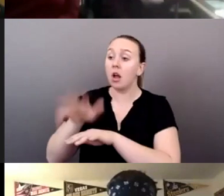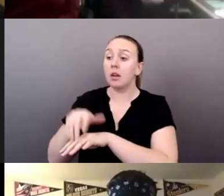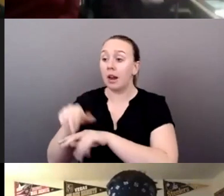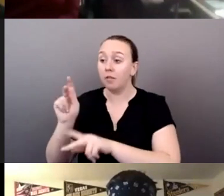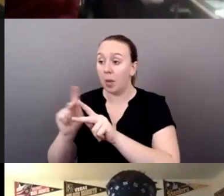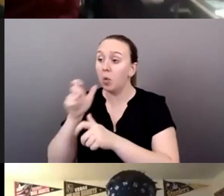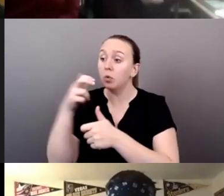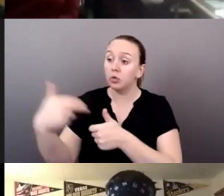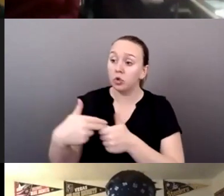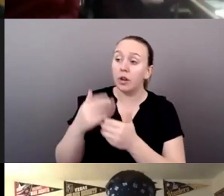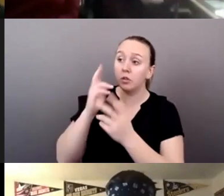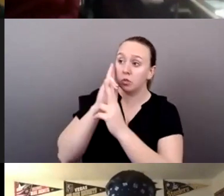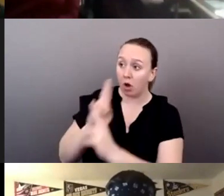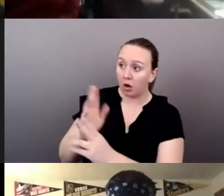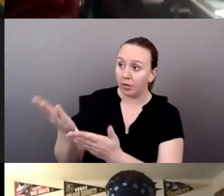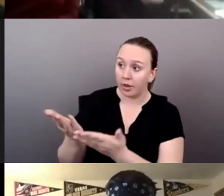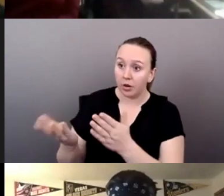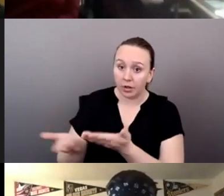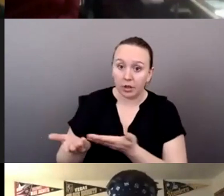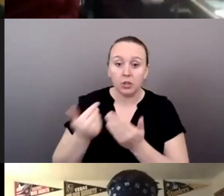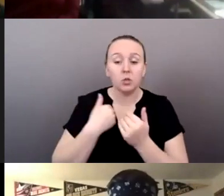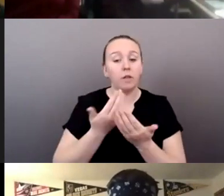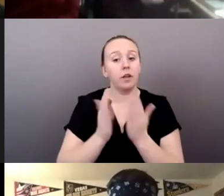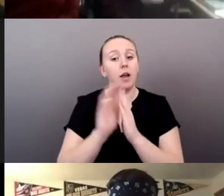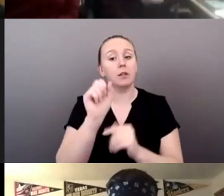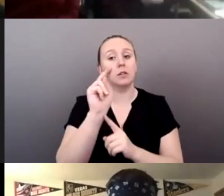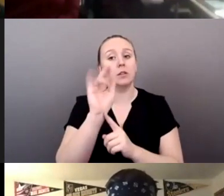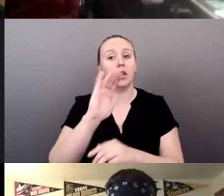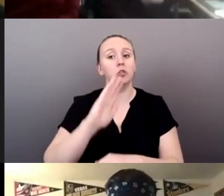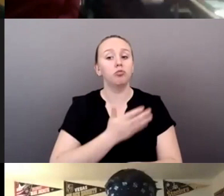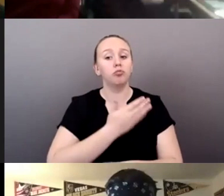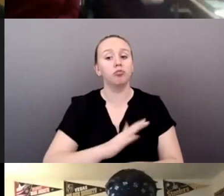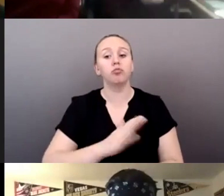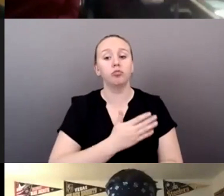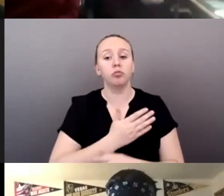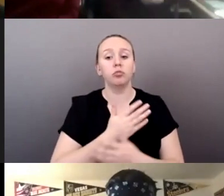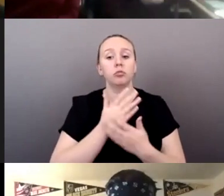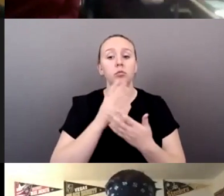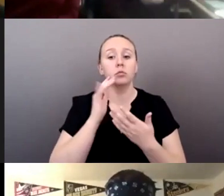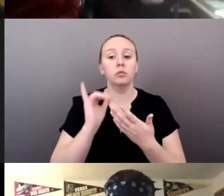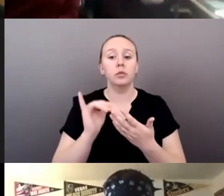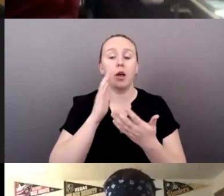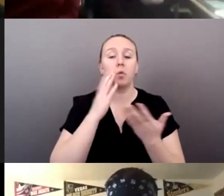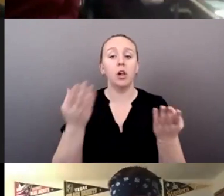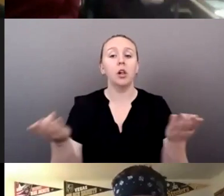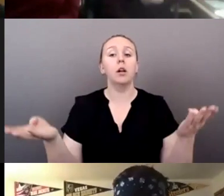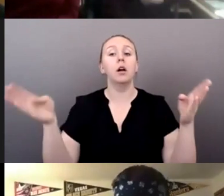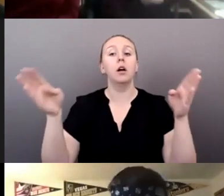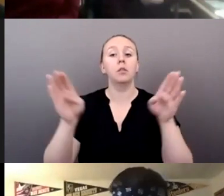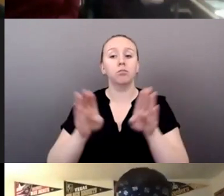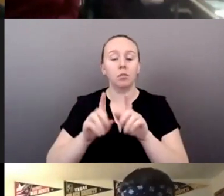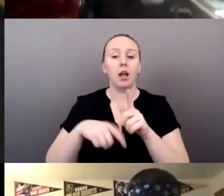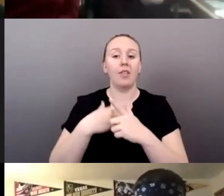and so that's why I've asked Sonny to sing the song that will, um, bring our session somewhat to a close. And then our